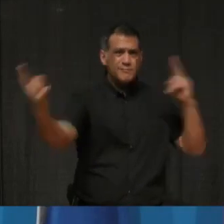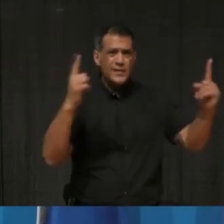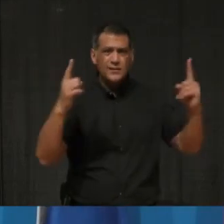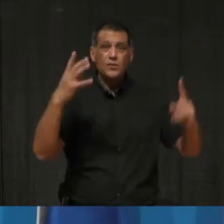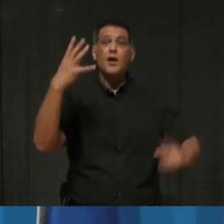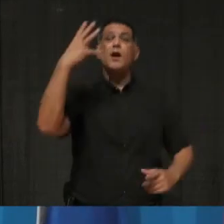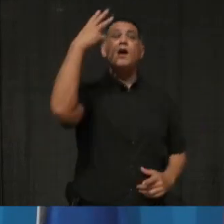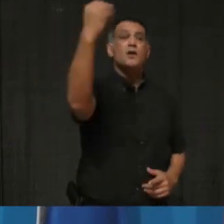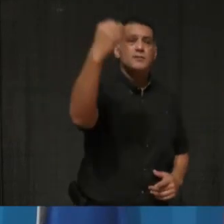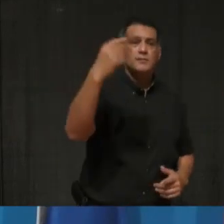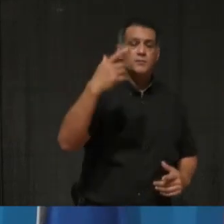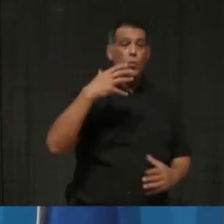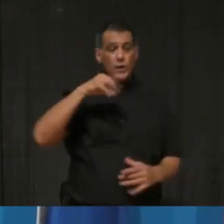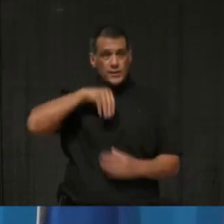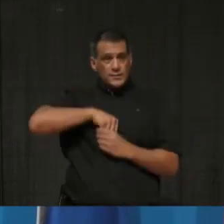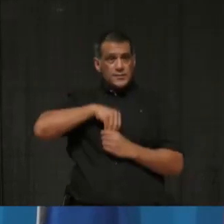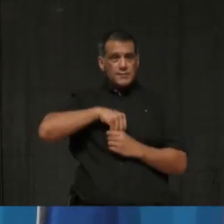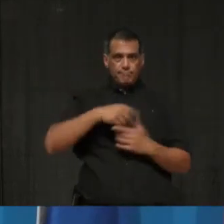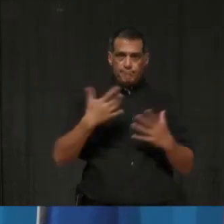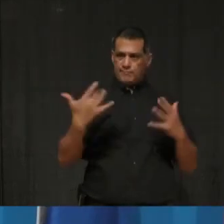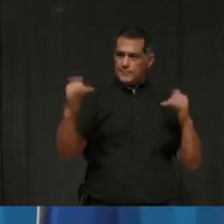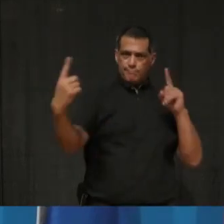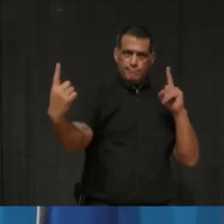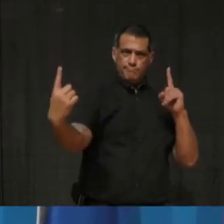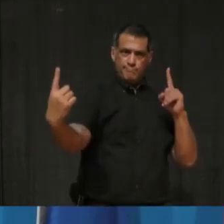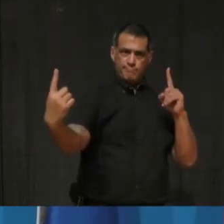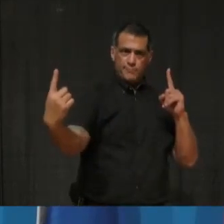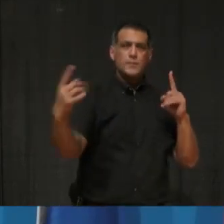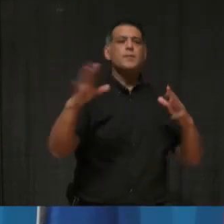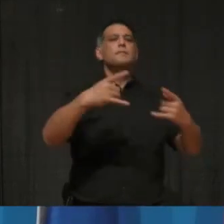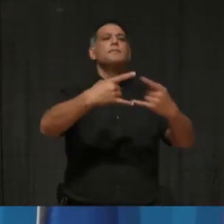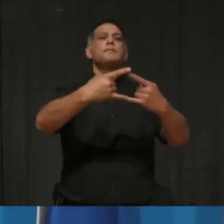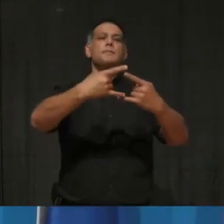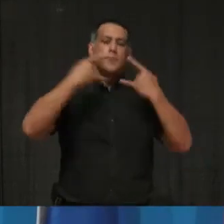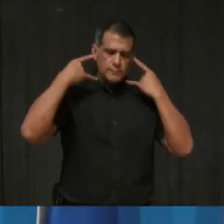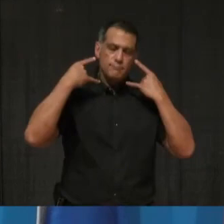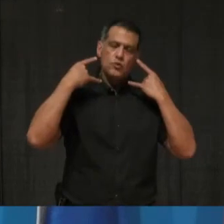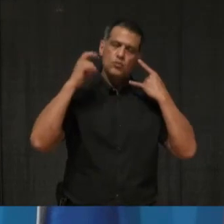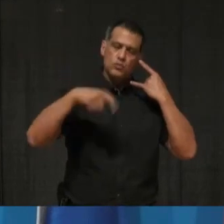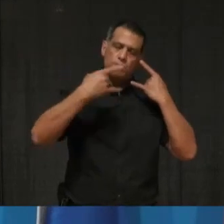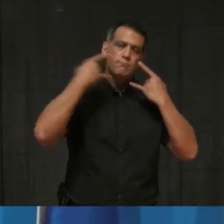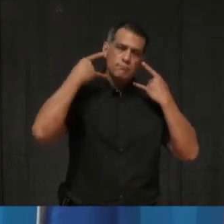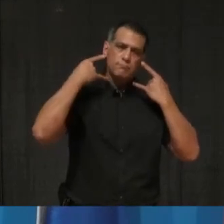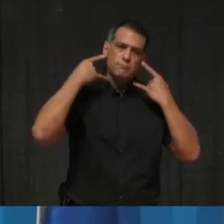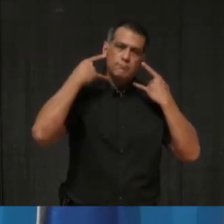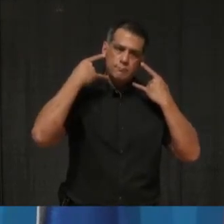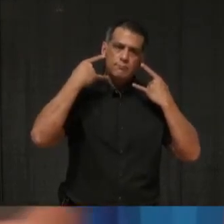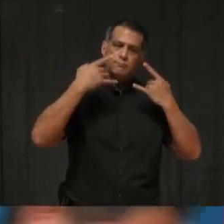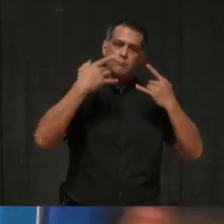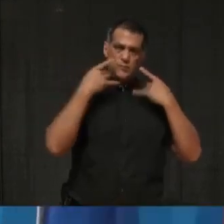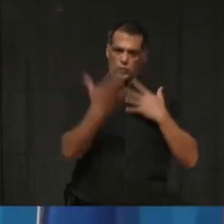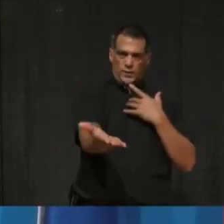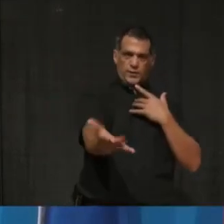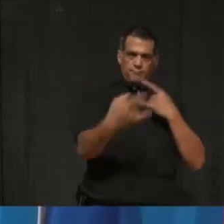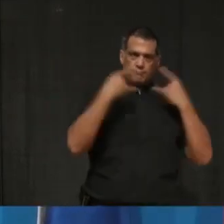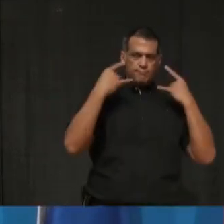wearing a mask, uh, and especially if you're not consistently two meters away from someone. So, uh, that, that recommendation hasn't changed. Thanks for the question.